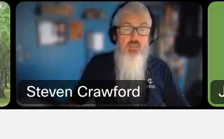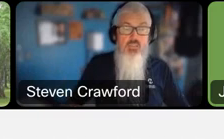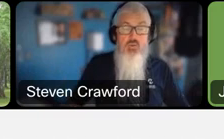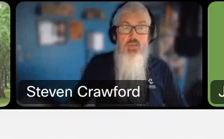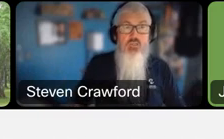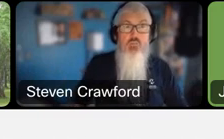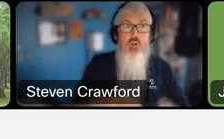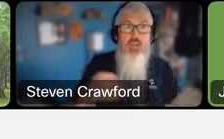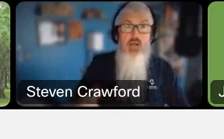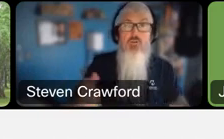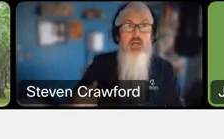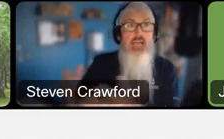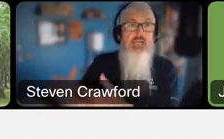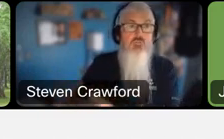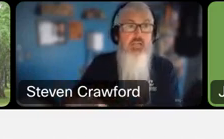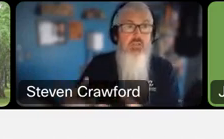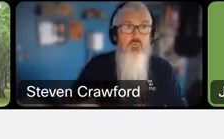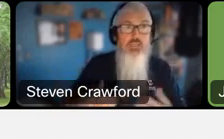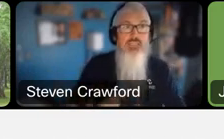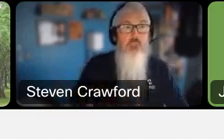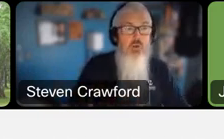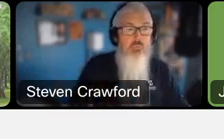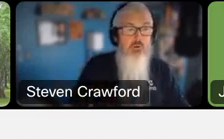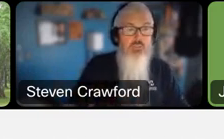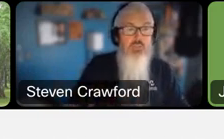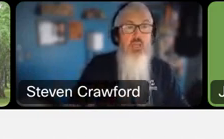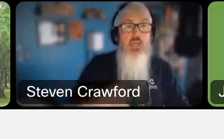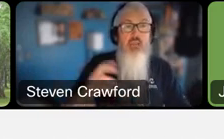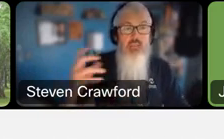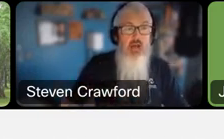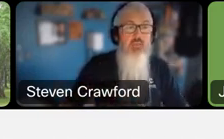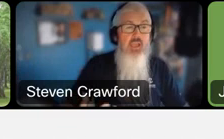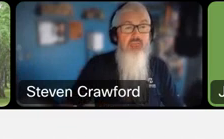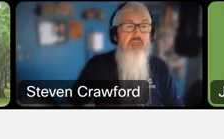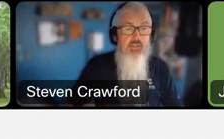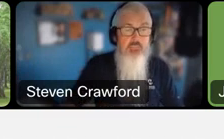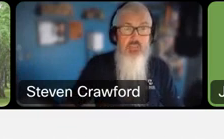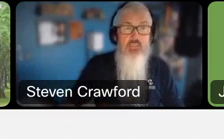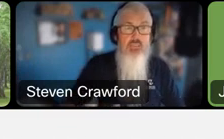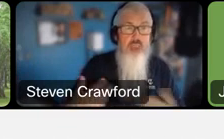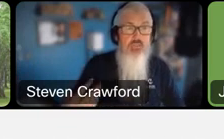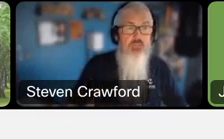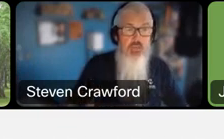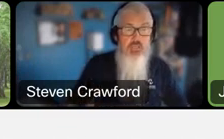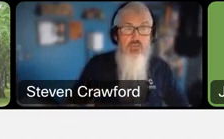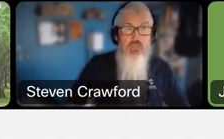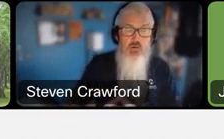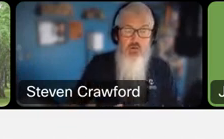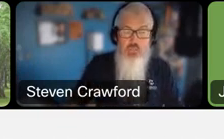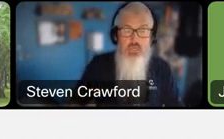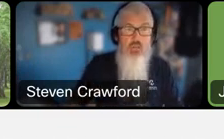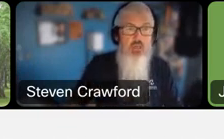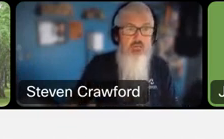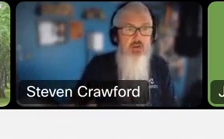situations where now they're not as ready to be somewhere in person. Now they have that flexibility to participate in an